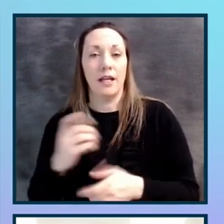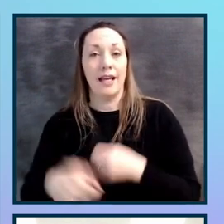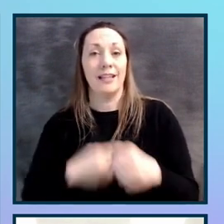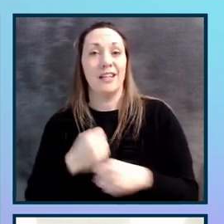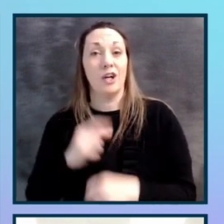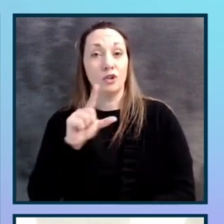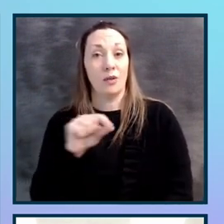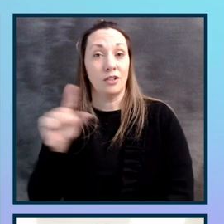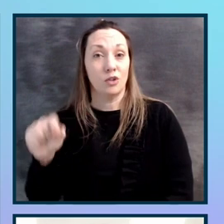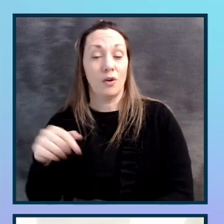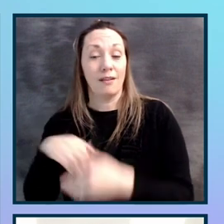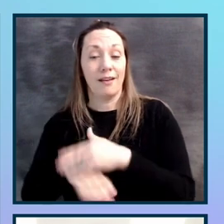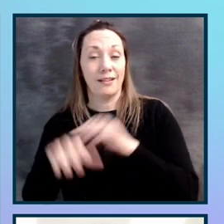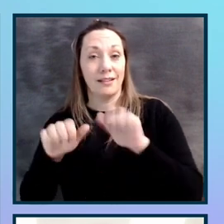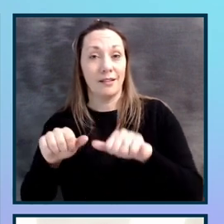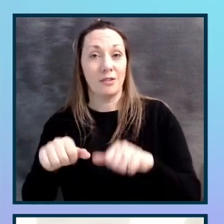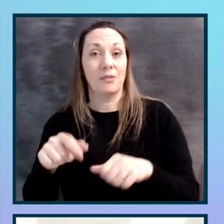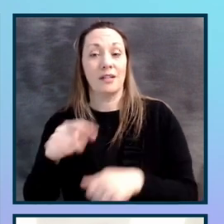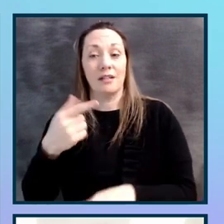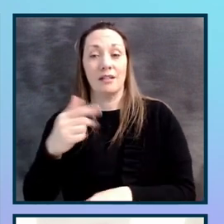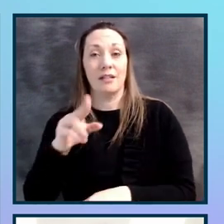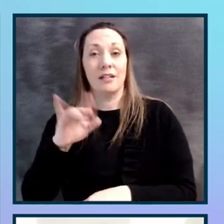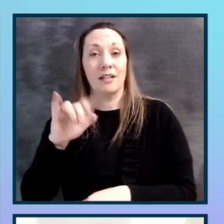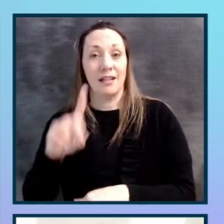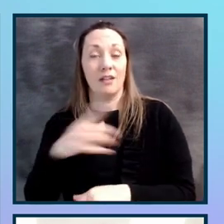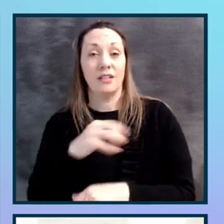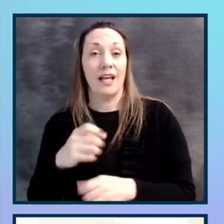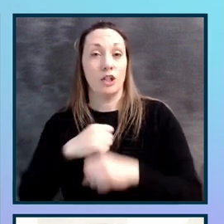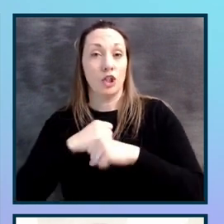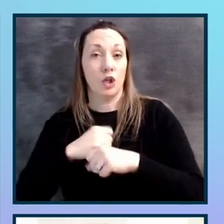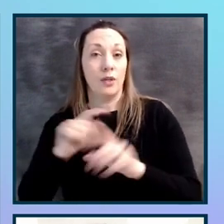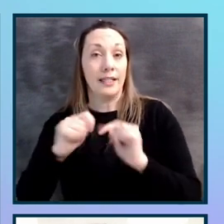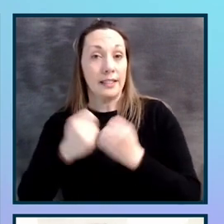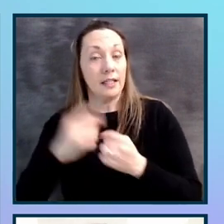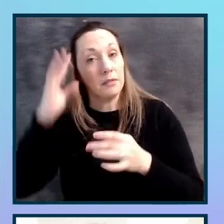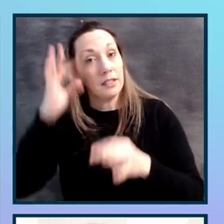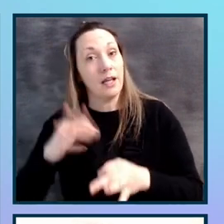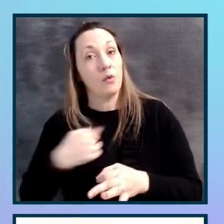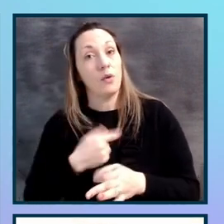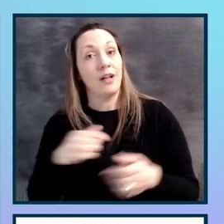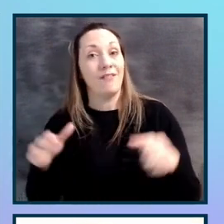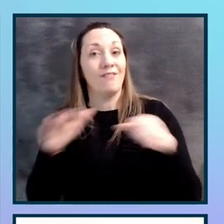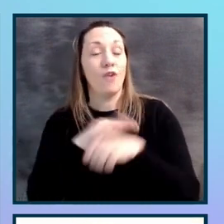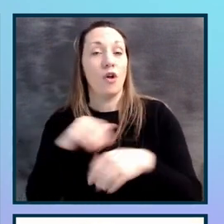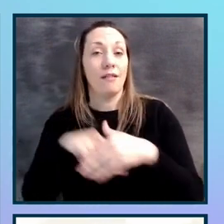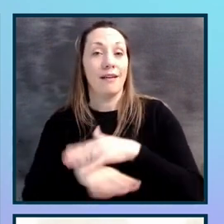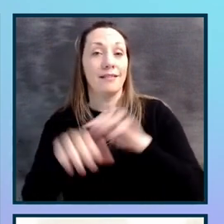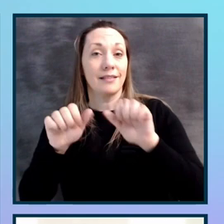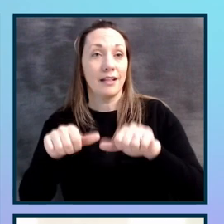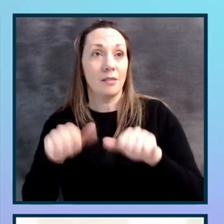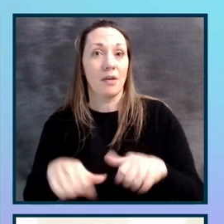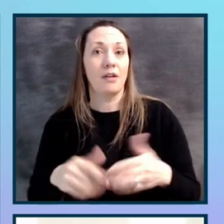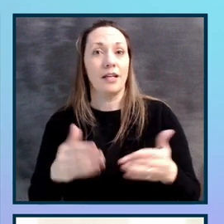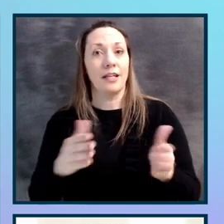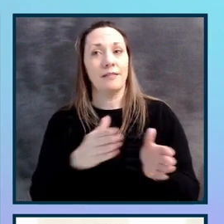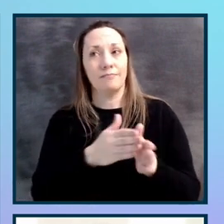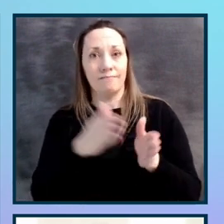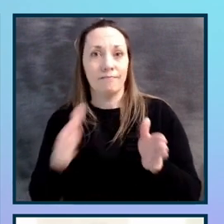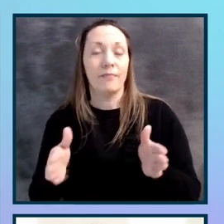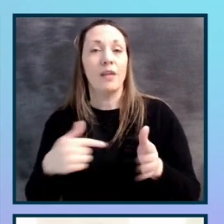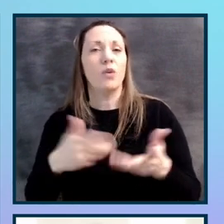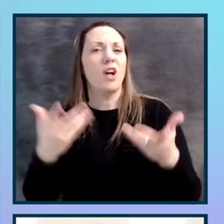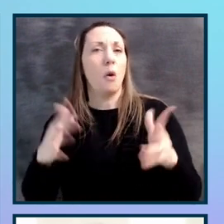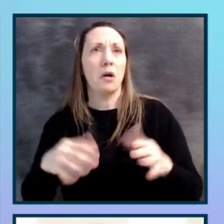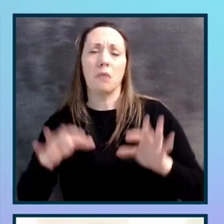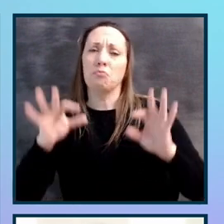the accessibility guild and the security team determined that we needed to complete a full accessibility audit. And we were already in a really